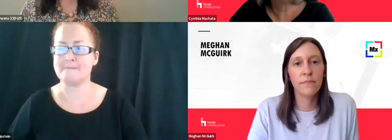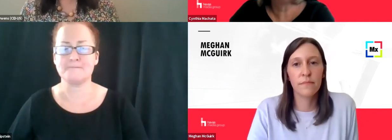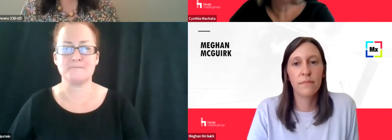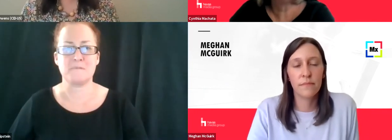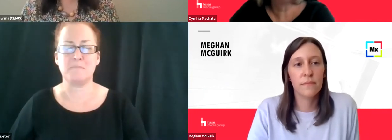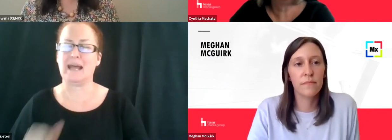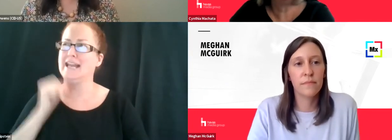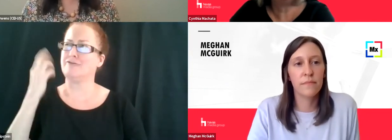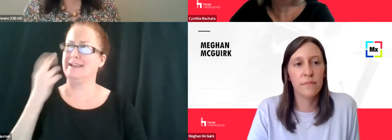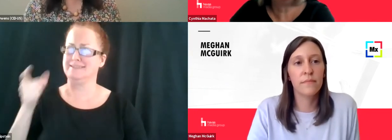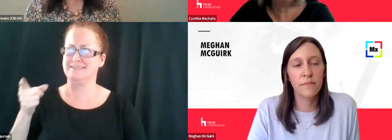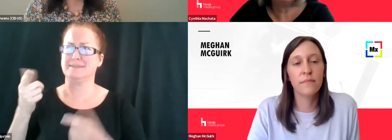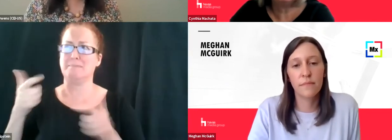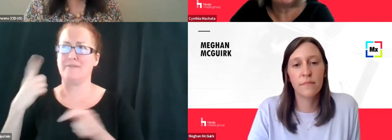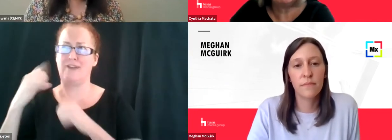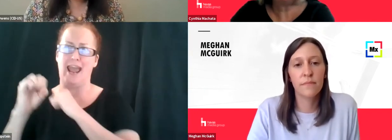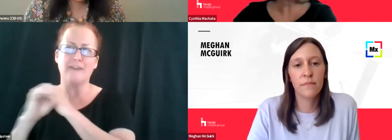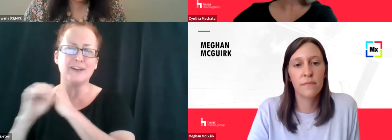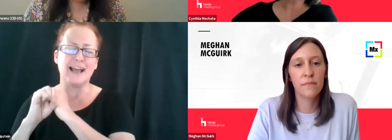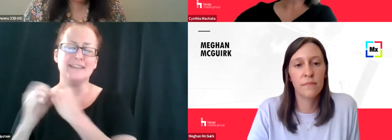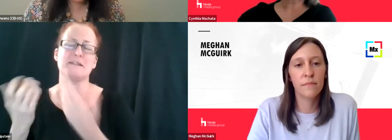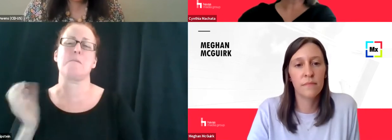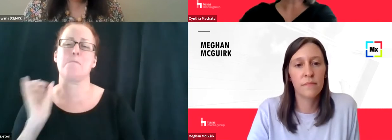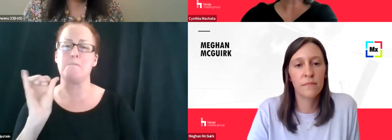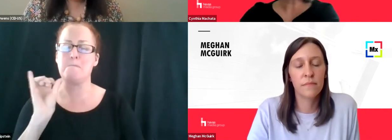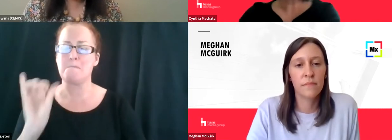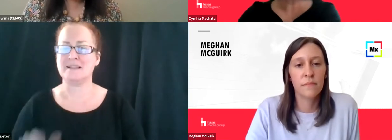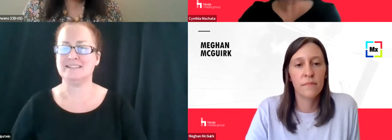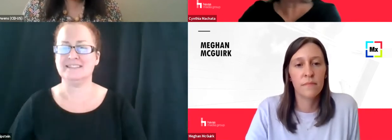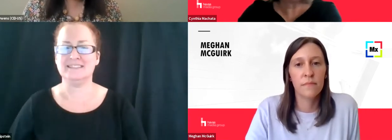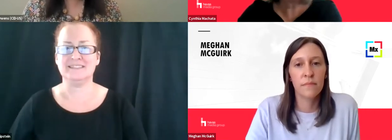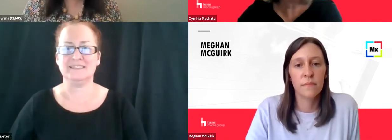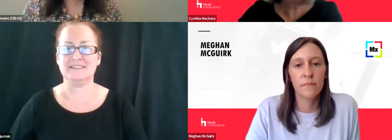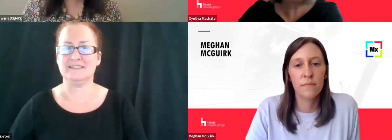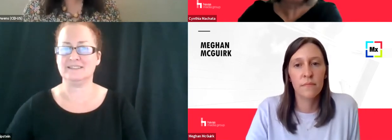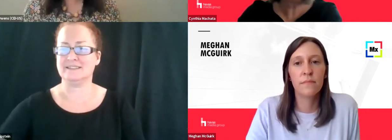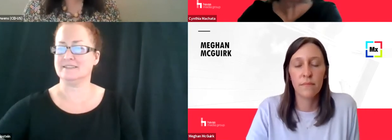category necessarily. Um, and looking at,